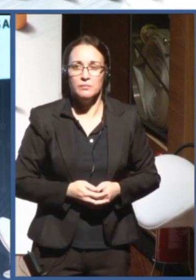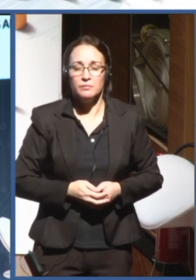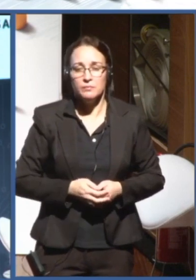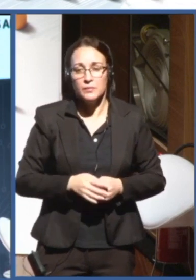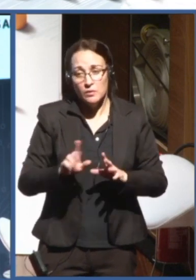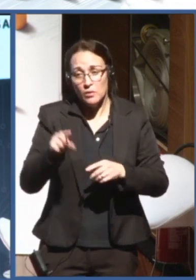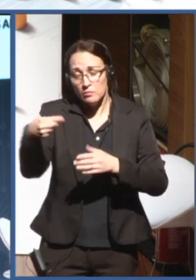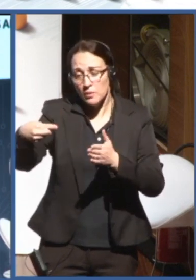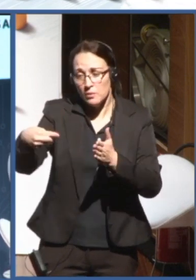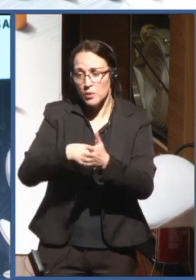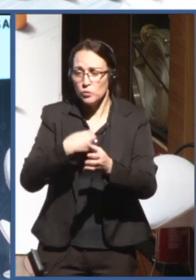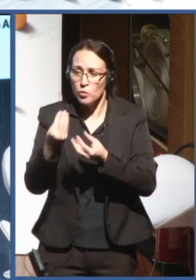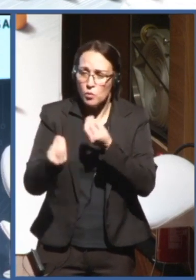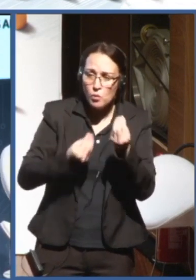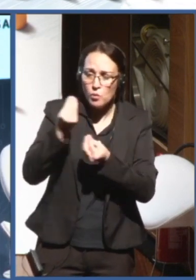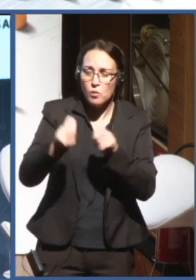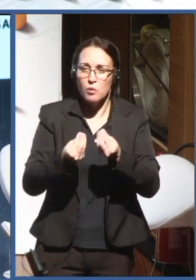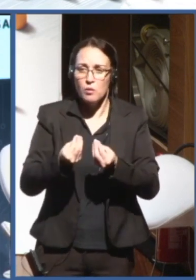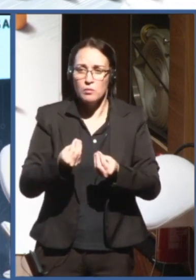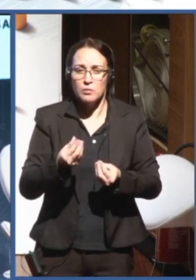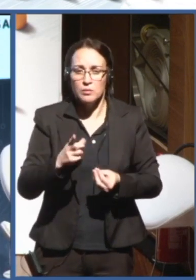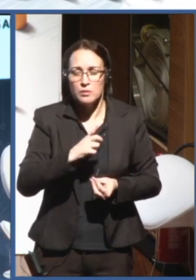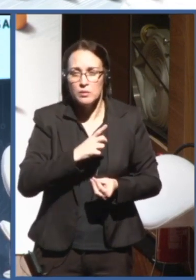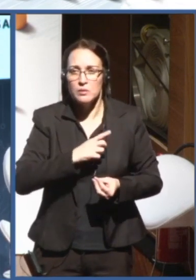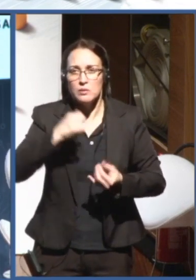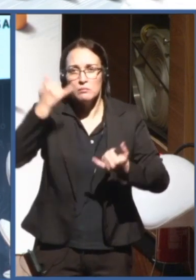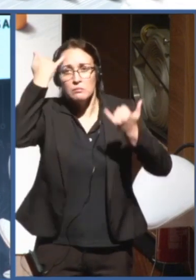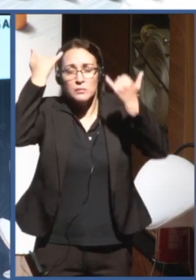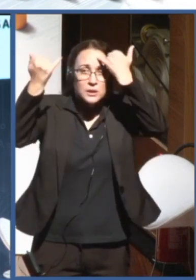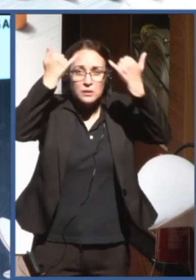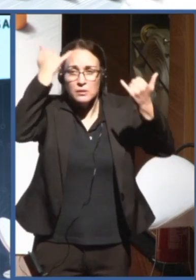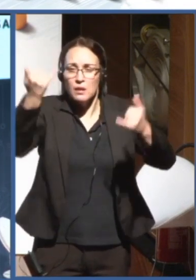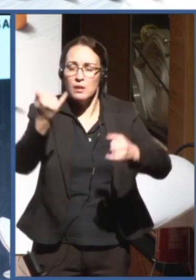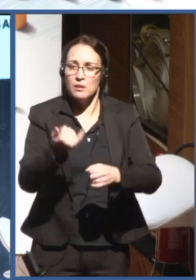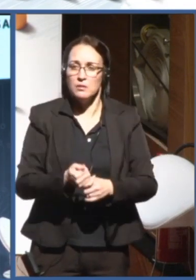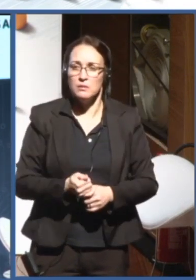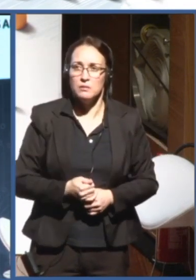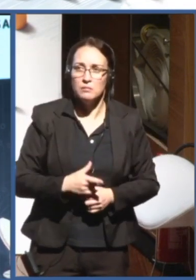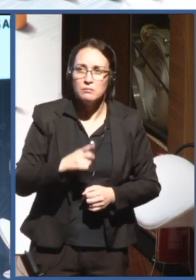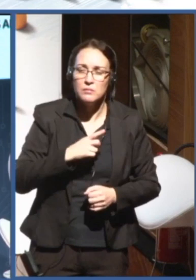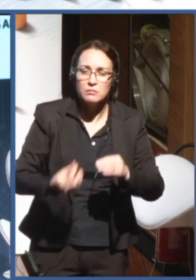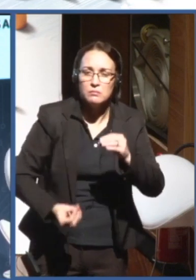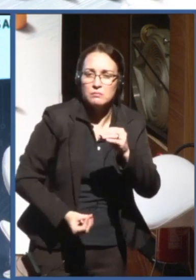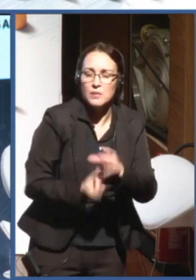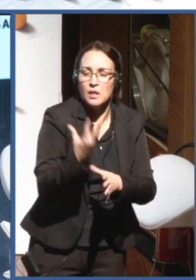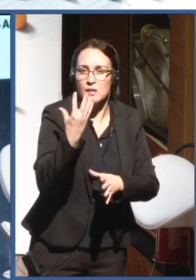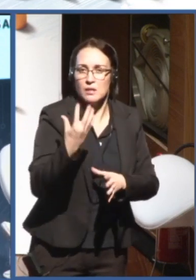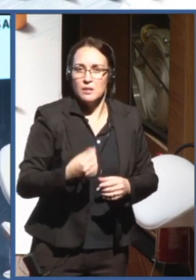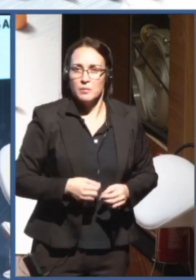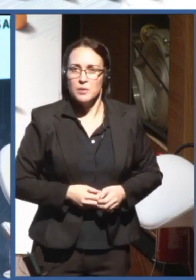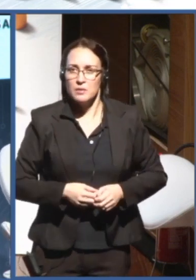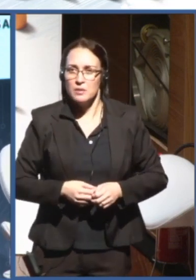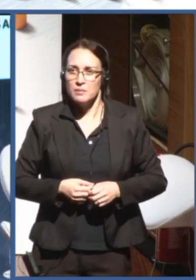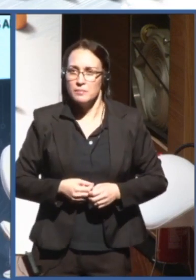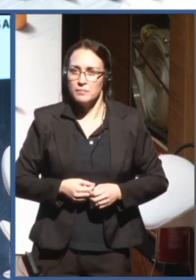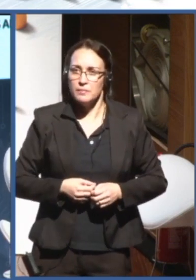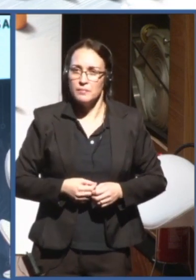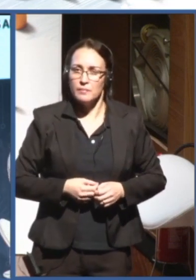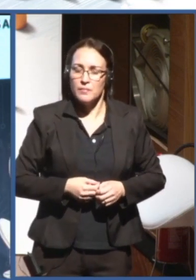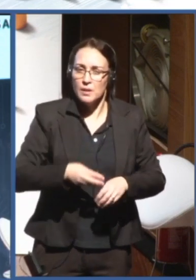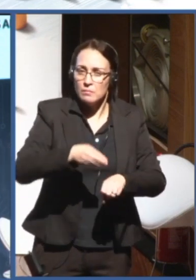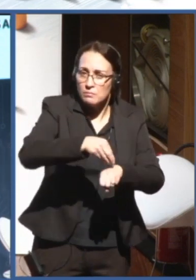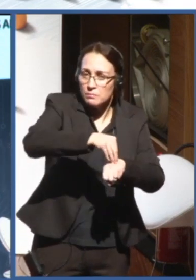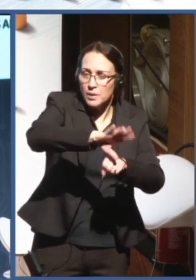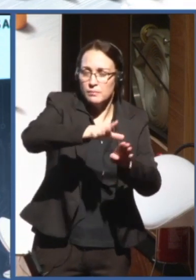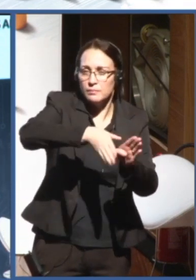key practical ideas that have emerged and that David Kaye, the Special Rapporteur, has recommended in his report.